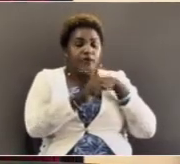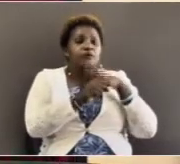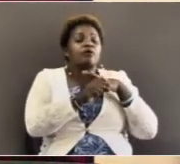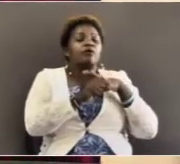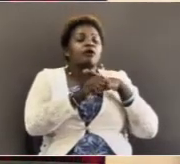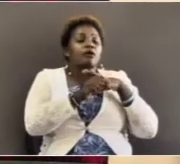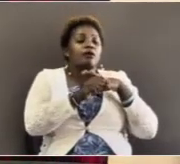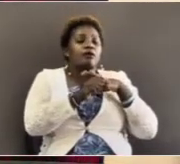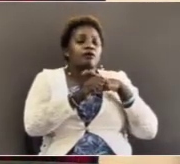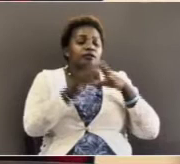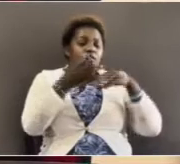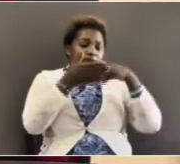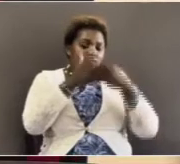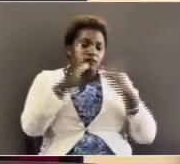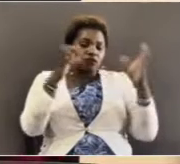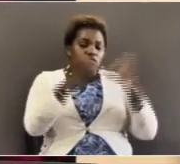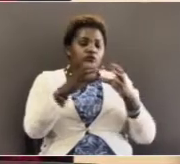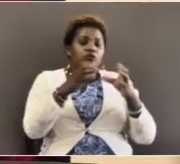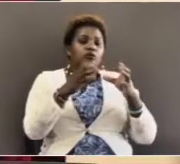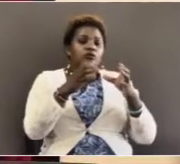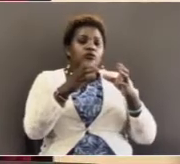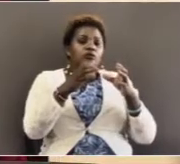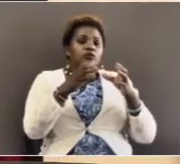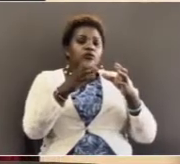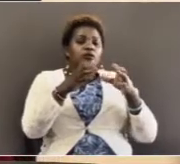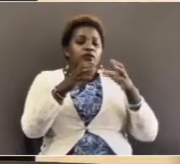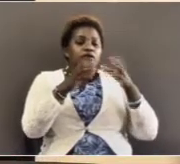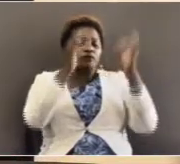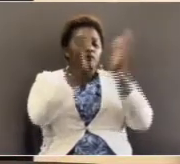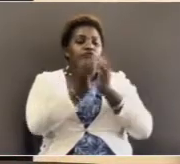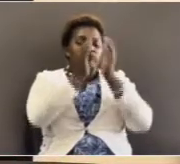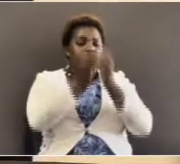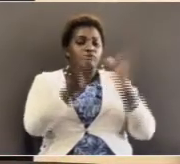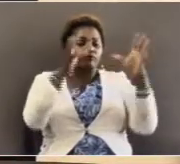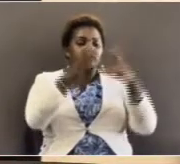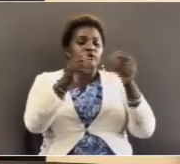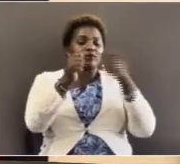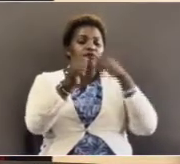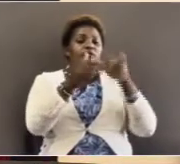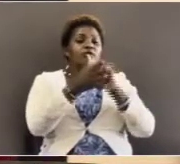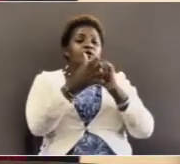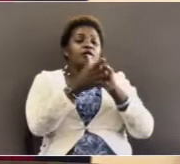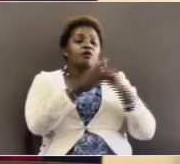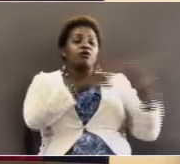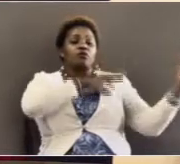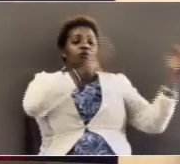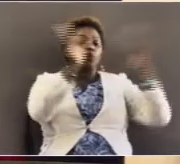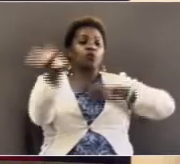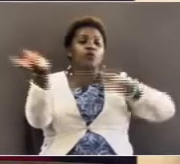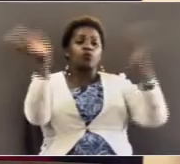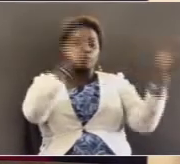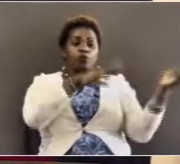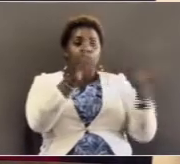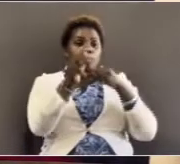It is like a ship in the sea with wind and storms or